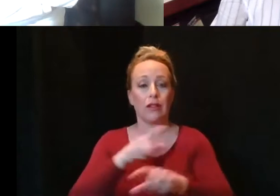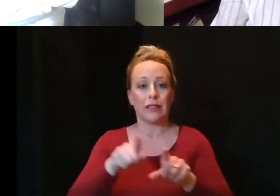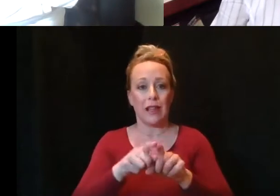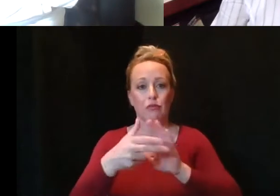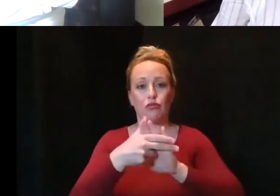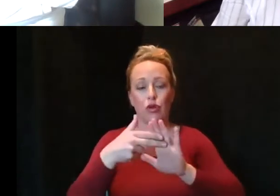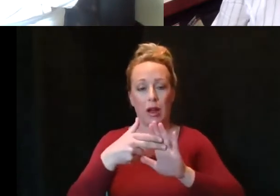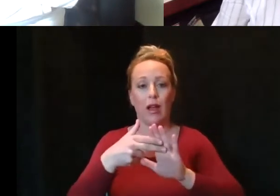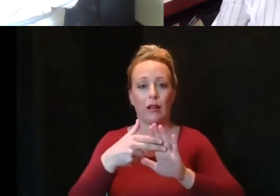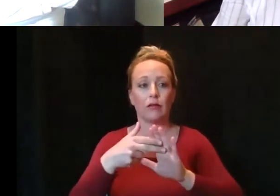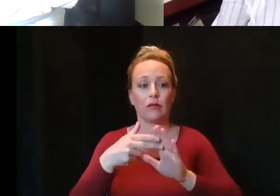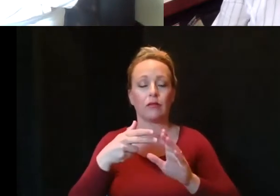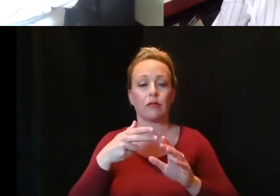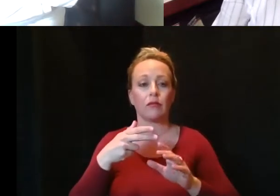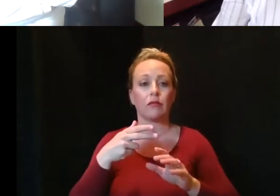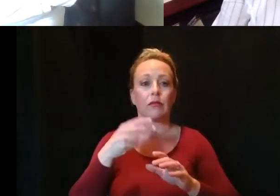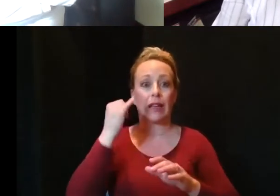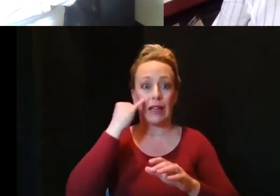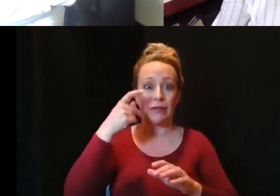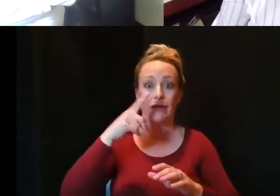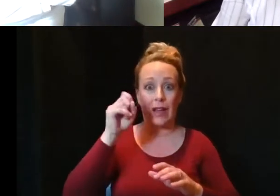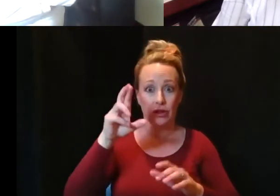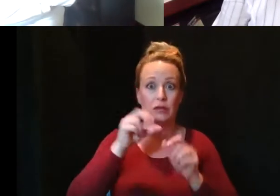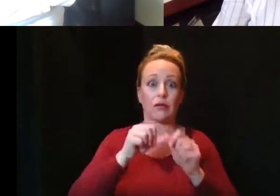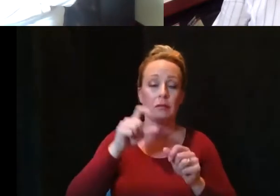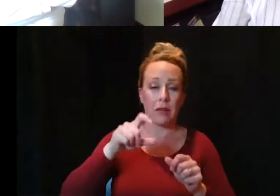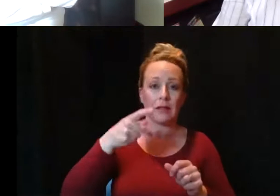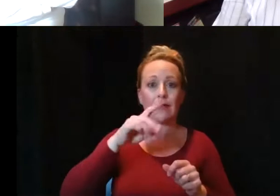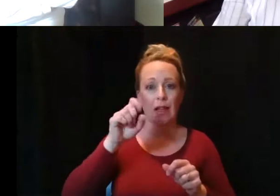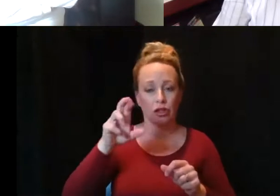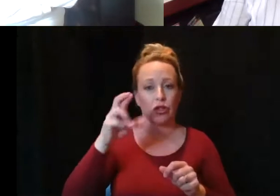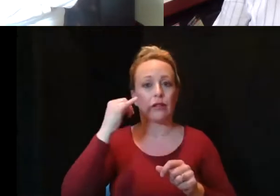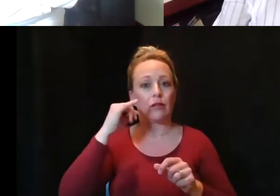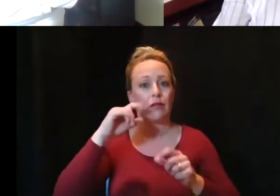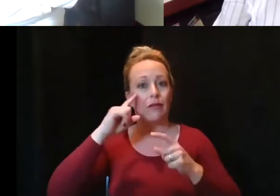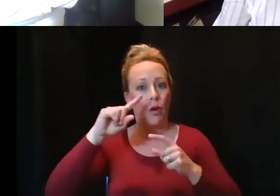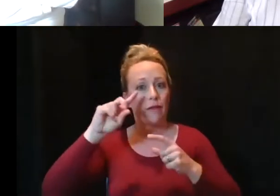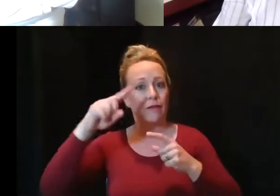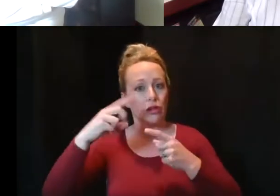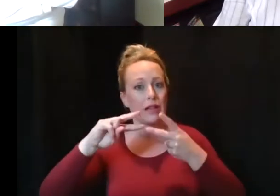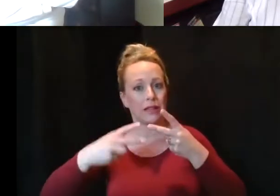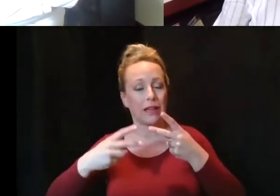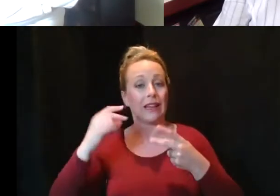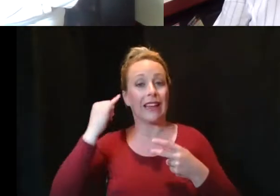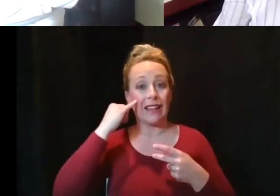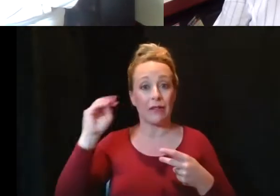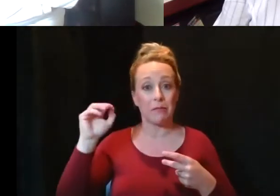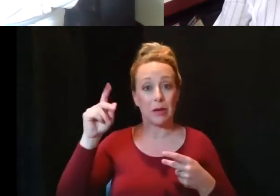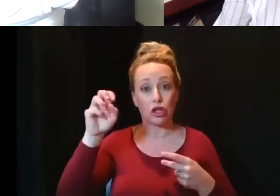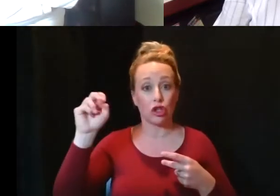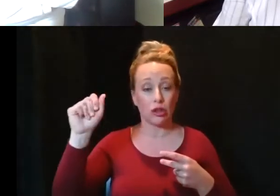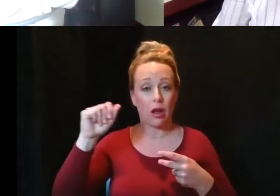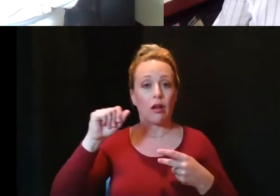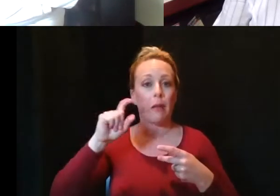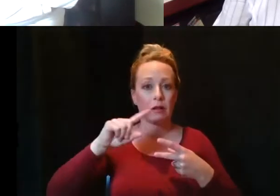The Pfizer vaccine is the only one given emergency use authorization for teens that are aged 16 and 17.